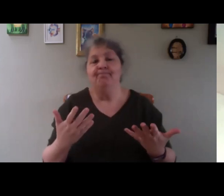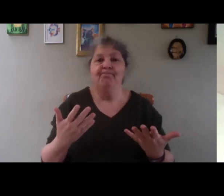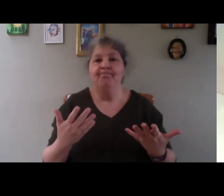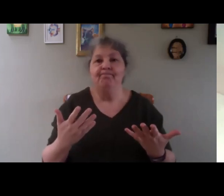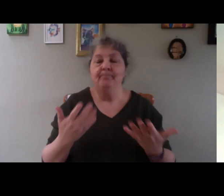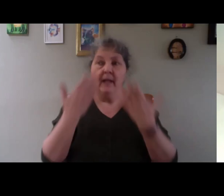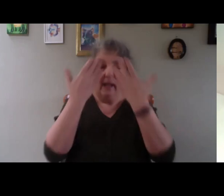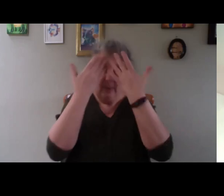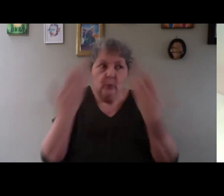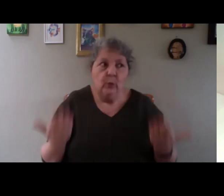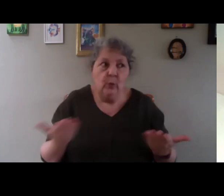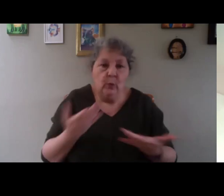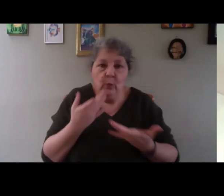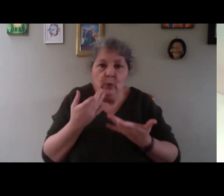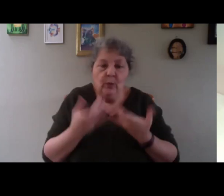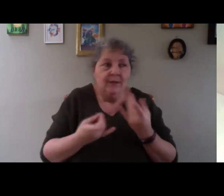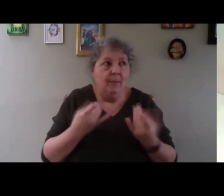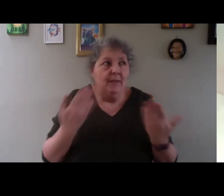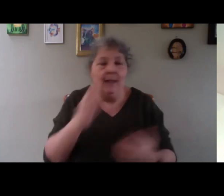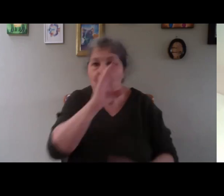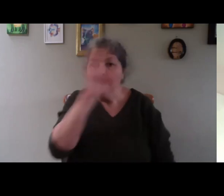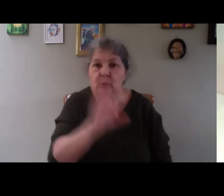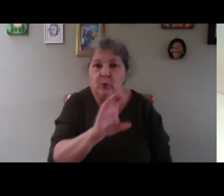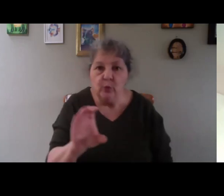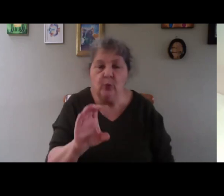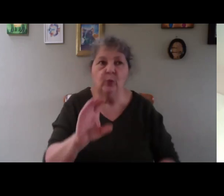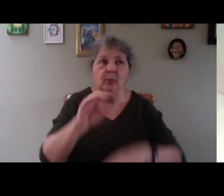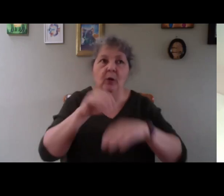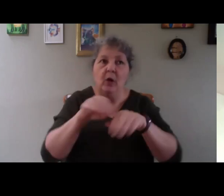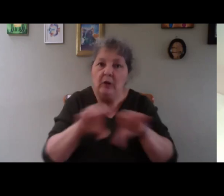I don't know, Zoom online classes.